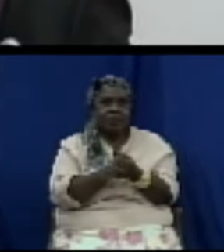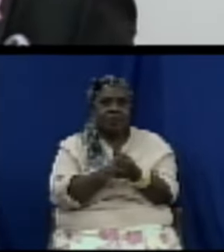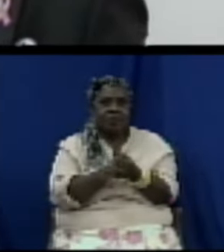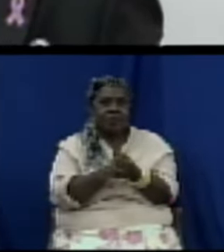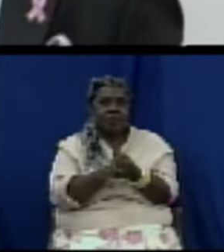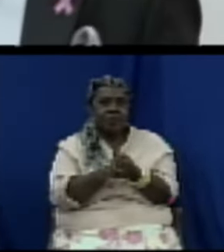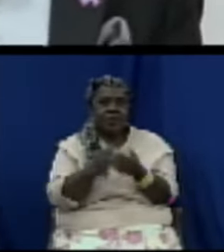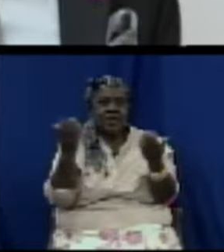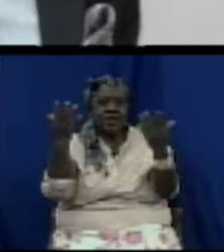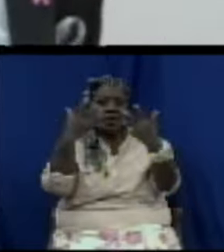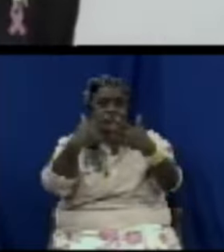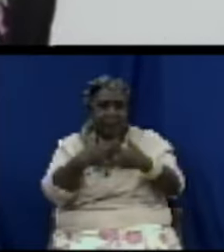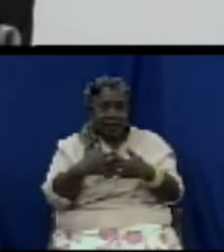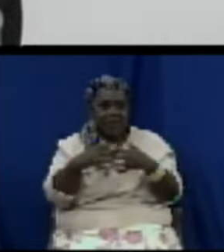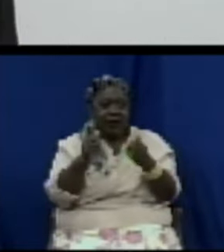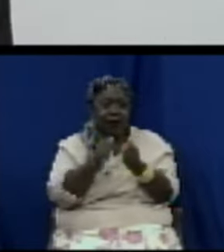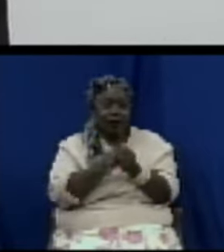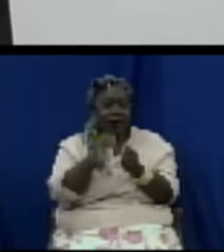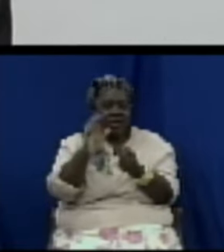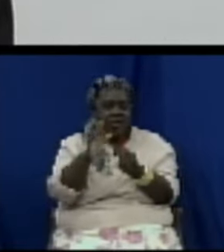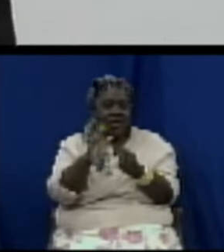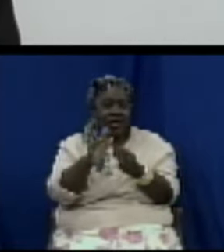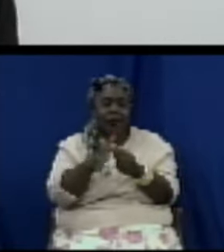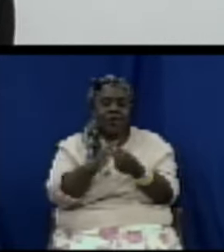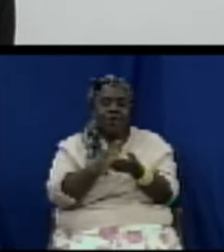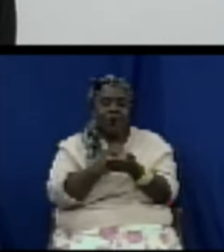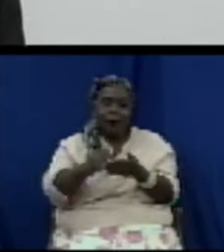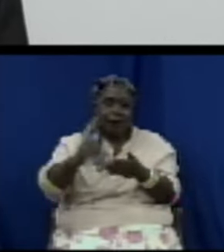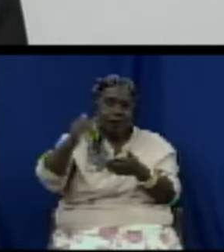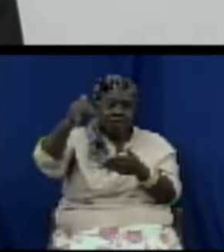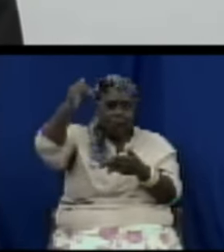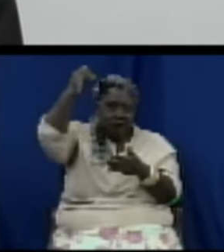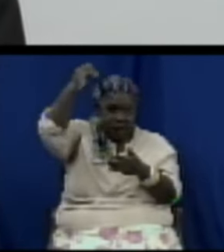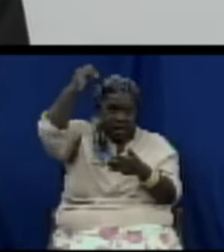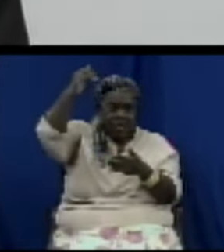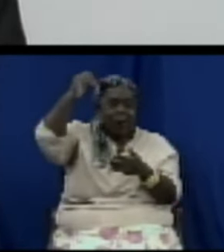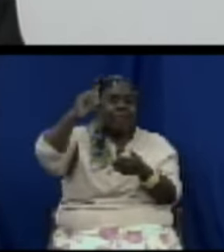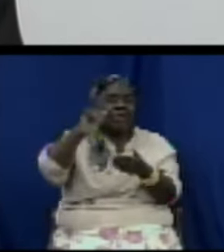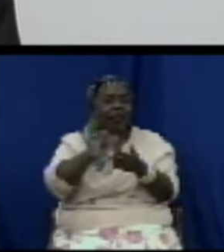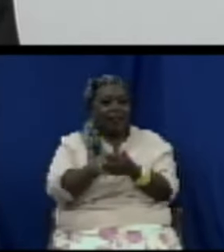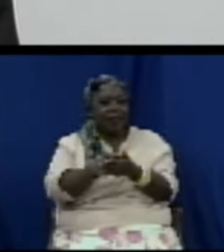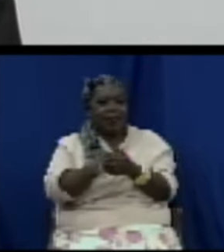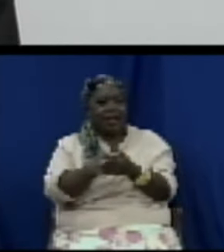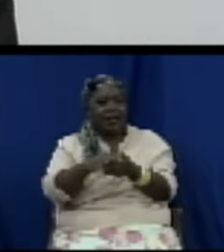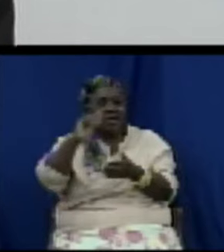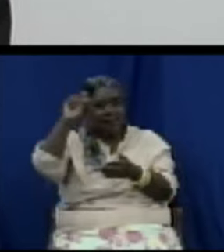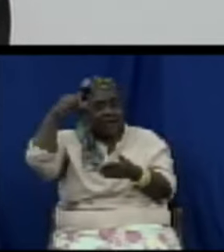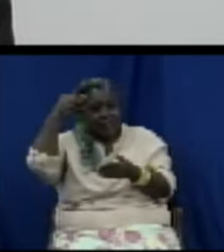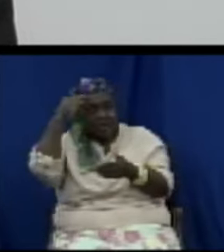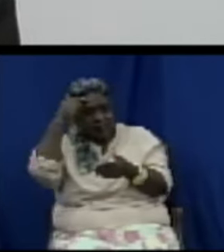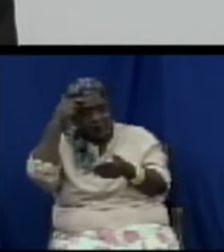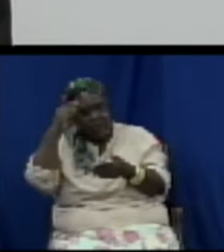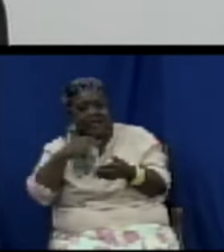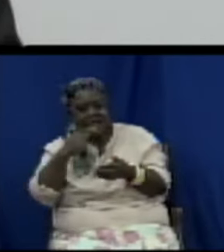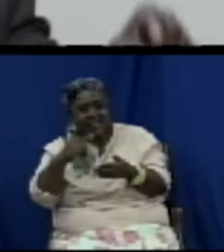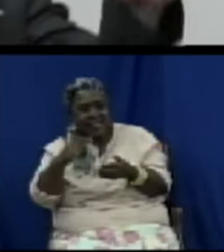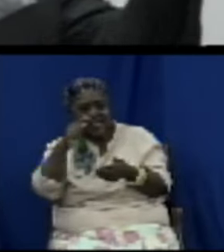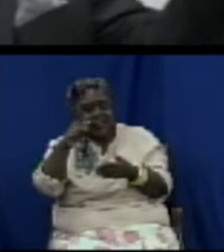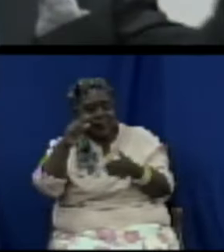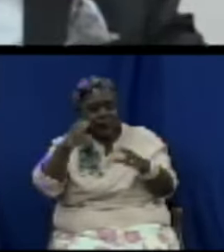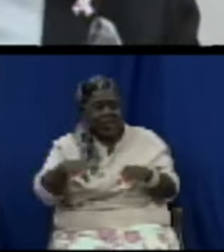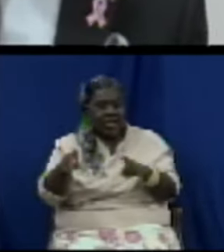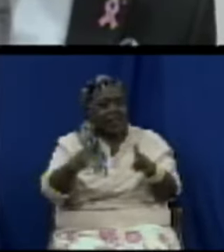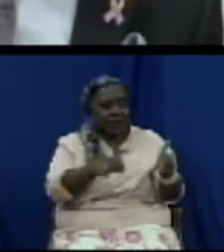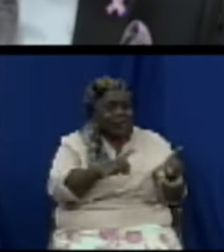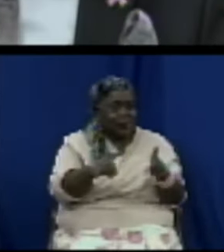profit margin the marker that the government says you're allowed of course you could